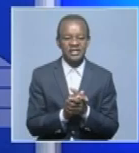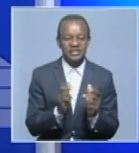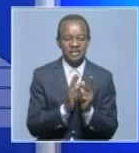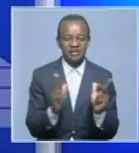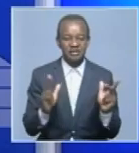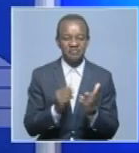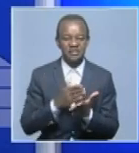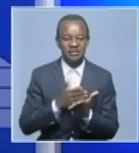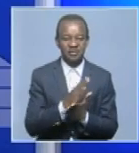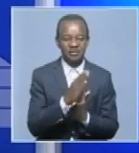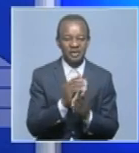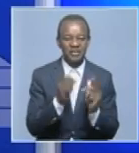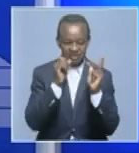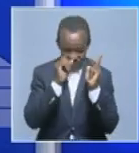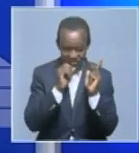Day and Women's Day commemorated today.